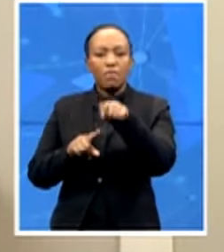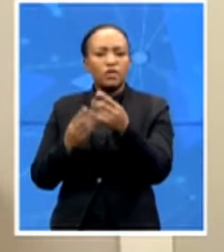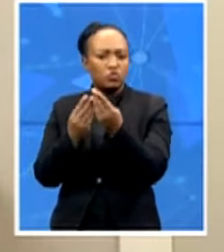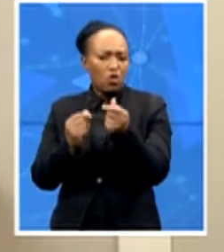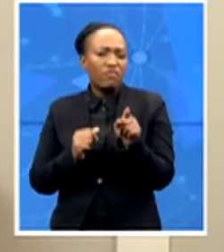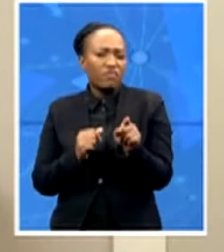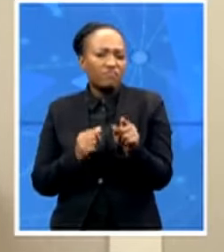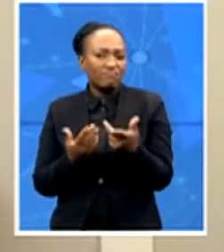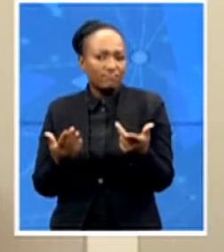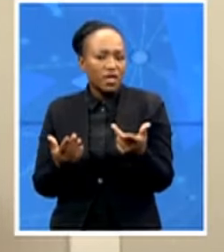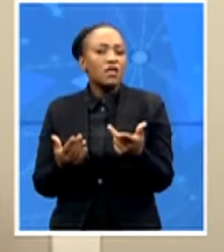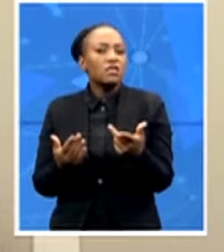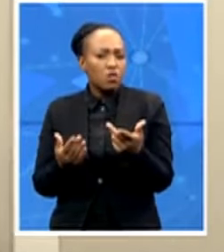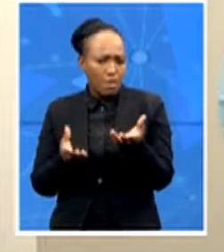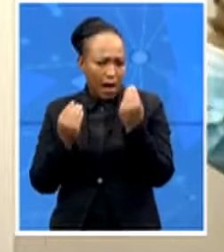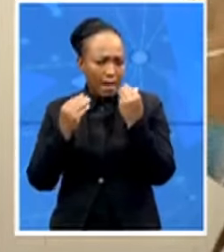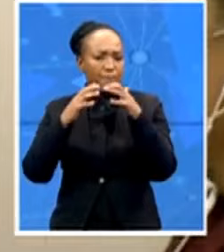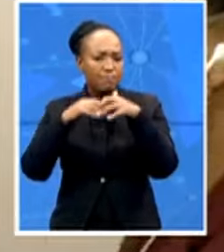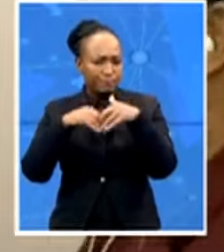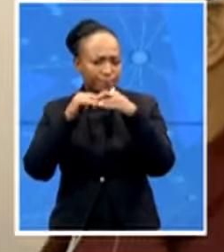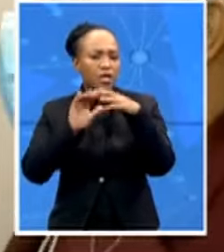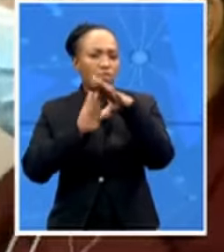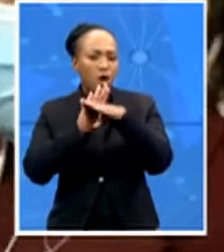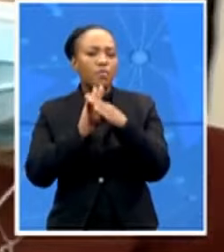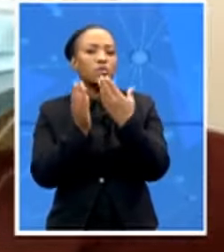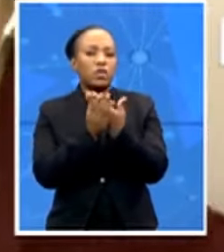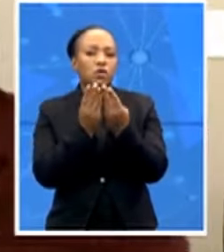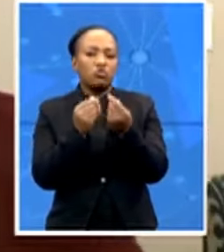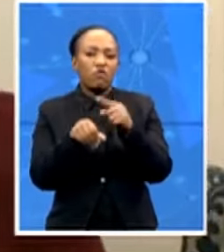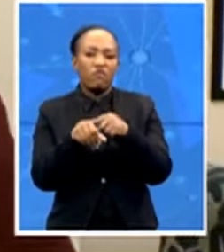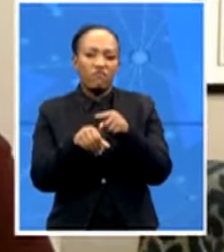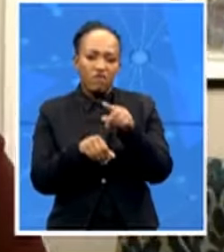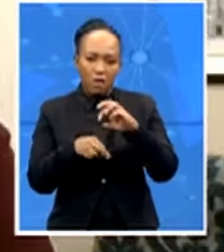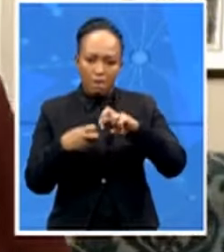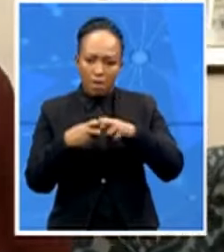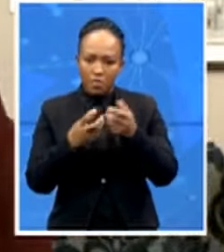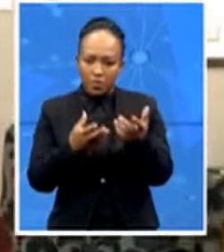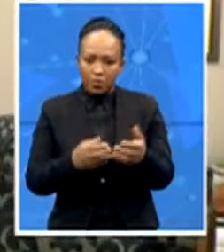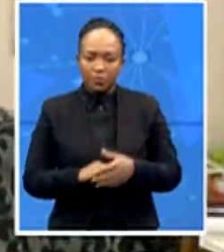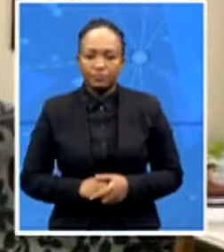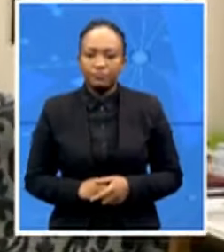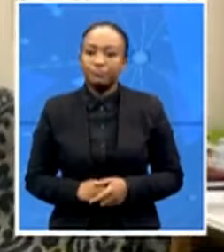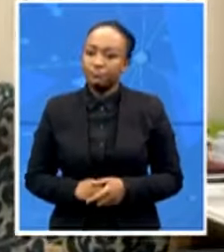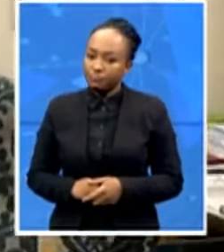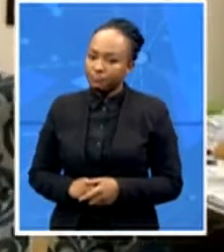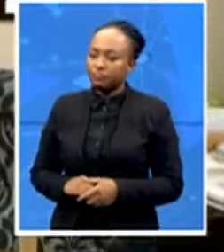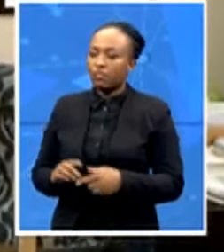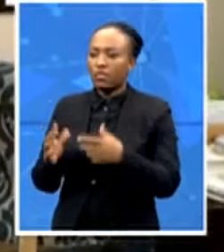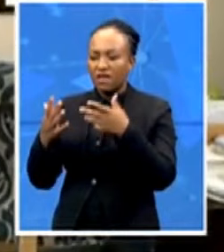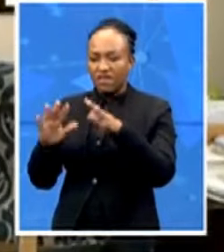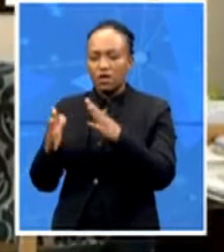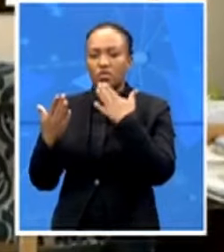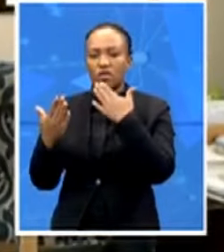where we can address them Mr. Rasmus thank you so much of course just giving us a bit of the reasoning why the school itself has supported this